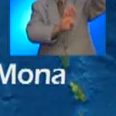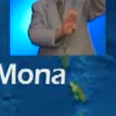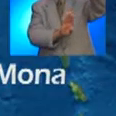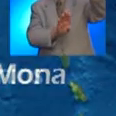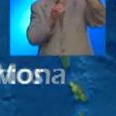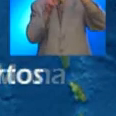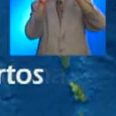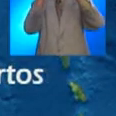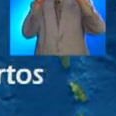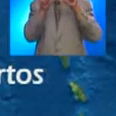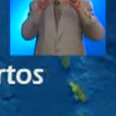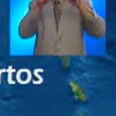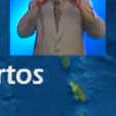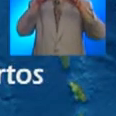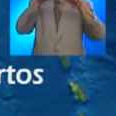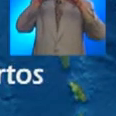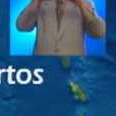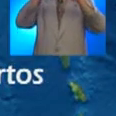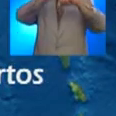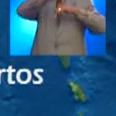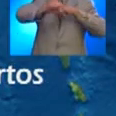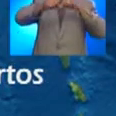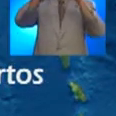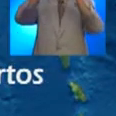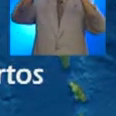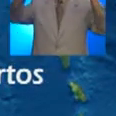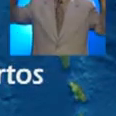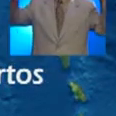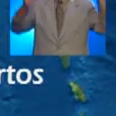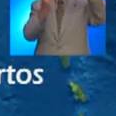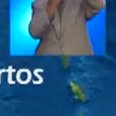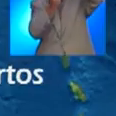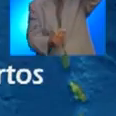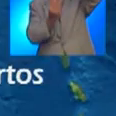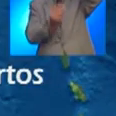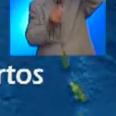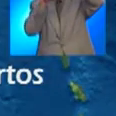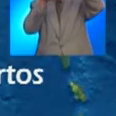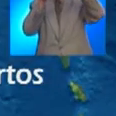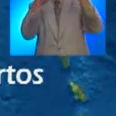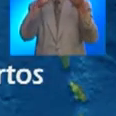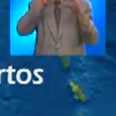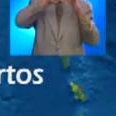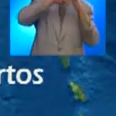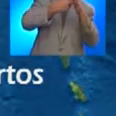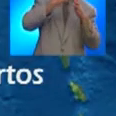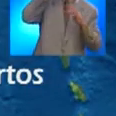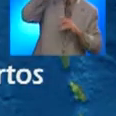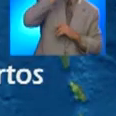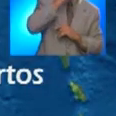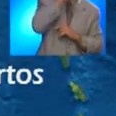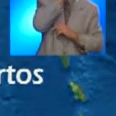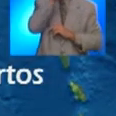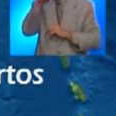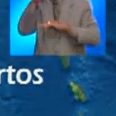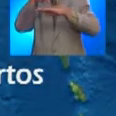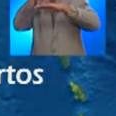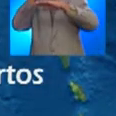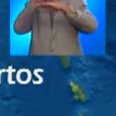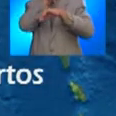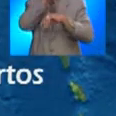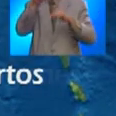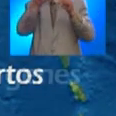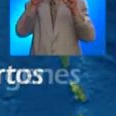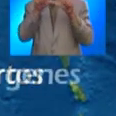The subduction zone at the Muertos Trench, south of Puerto Rico, extends from south of the Dominican Republic and Puerto Rico.